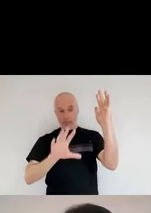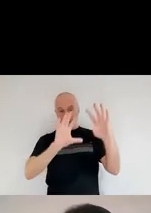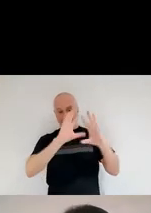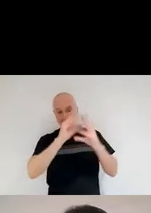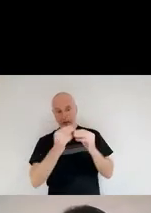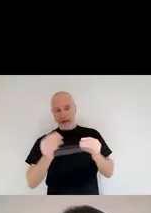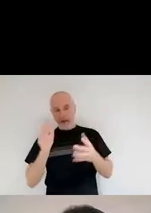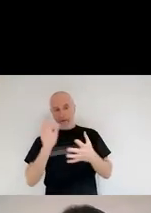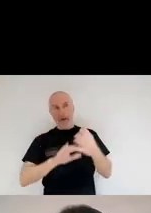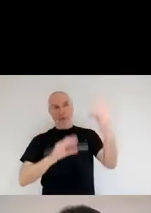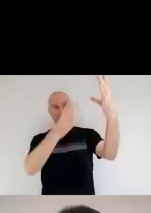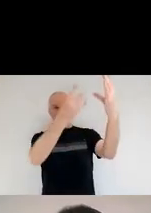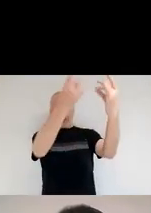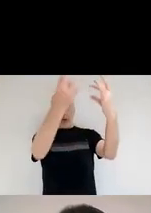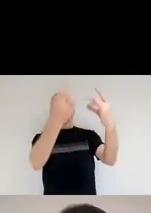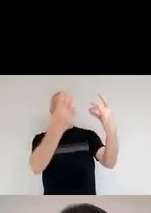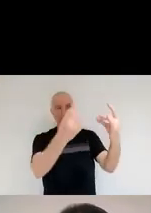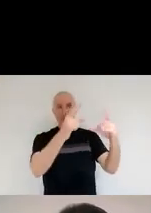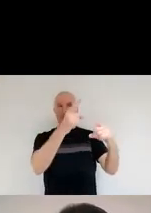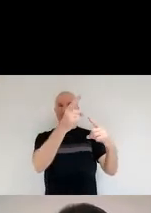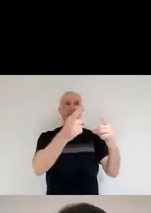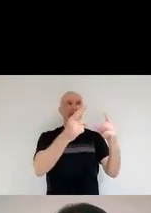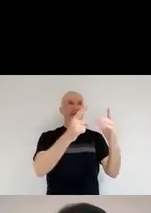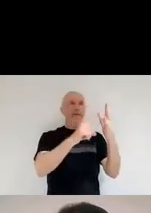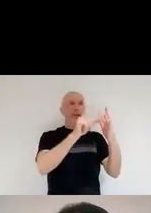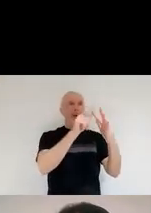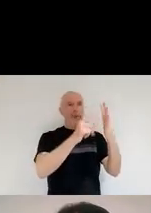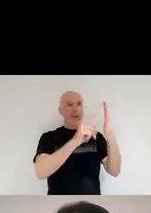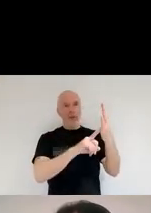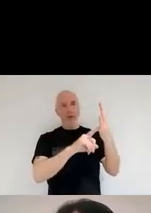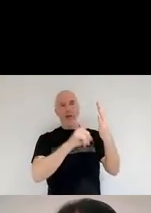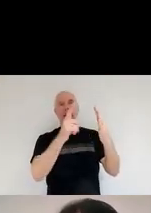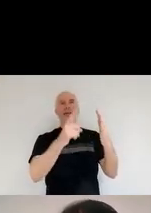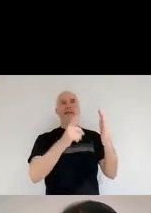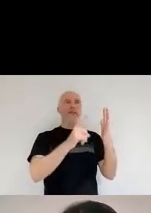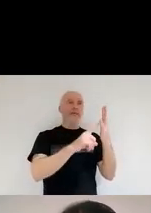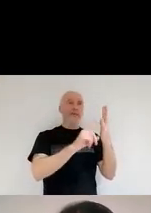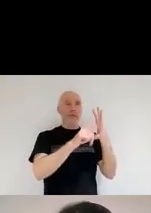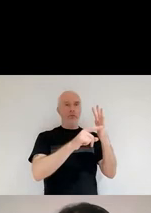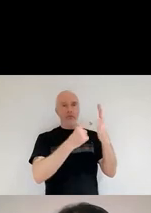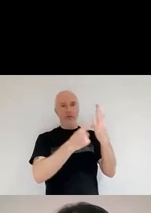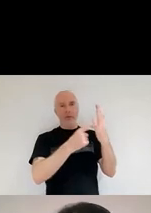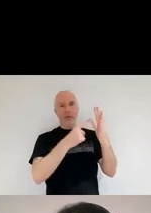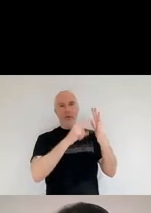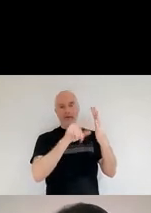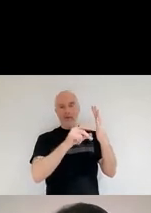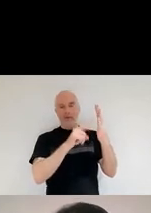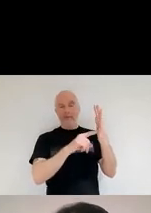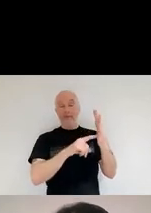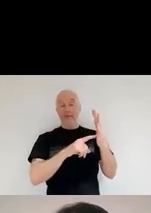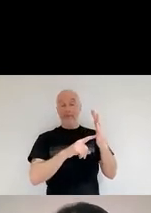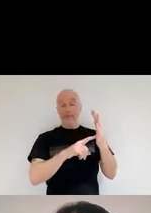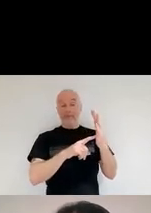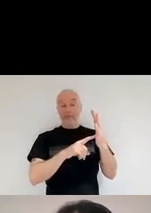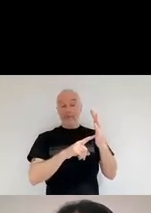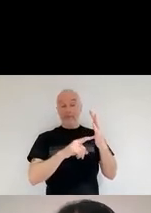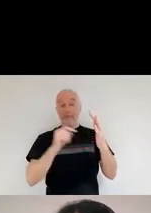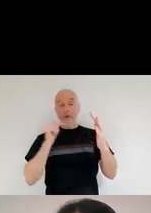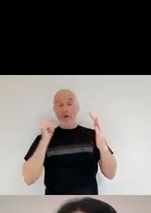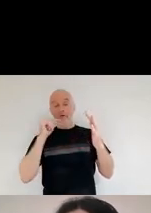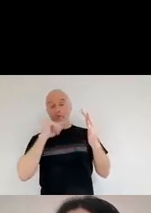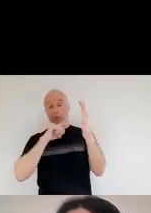and the optical light and the ultraviolet light. And the red one here is everything that has been